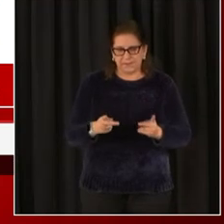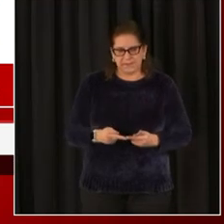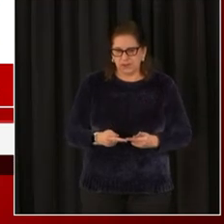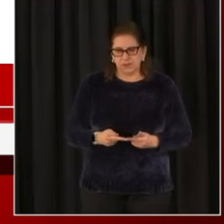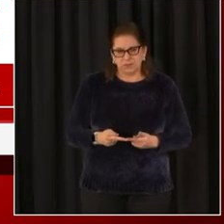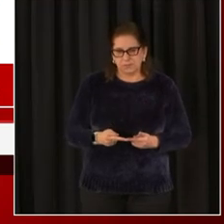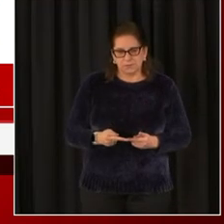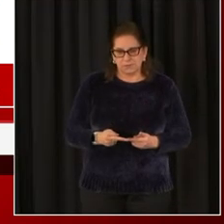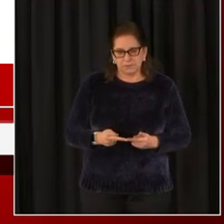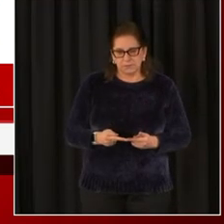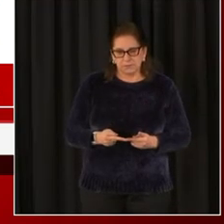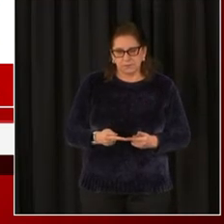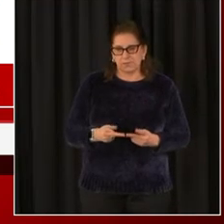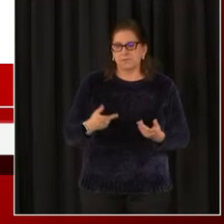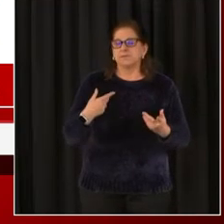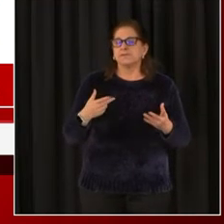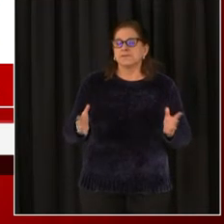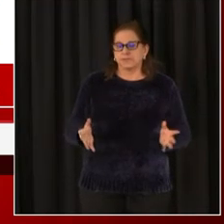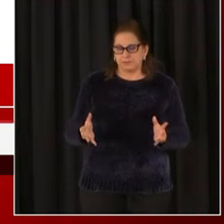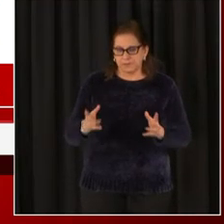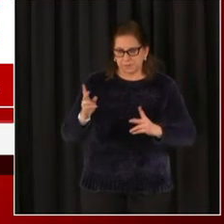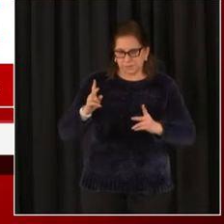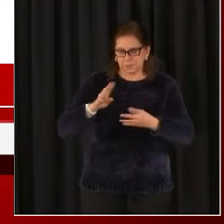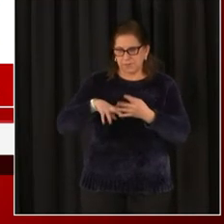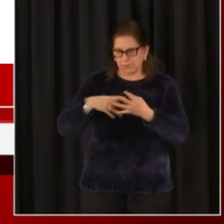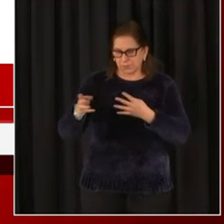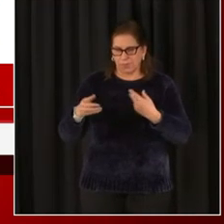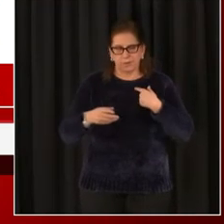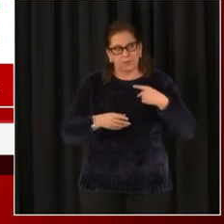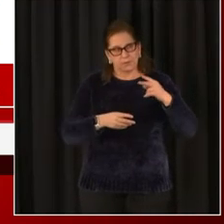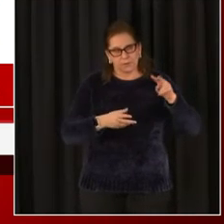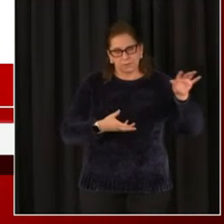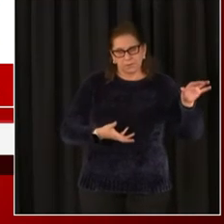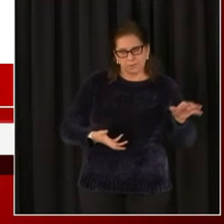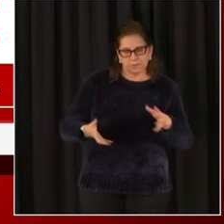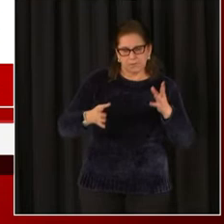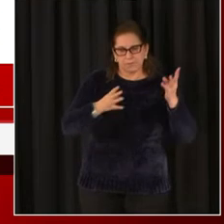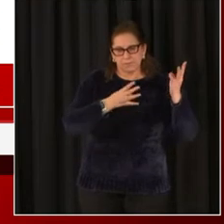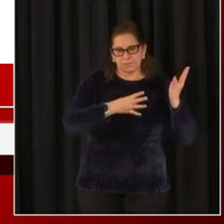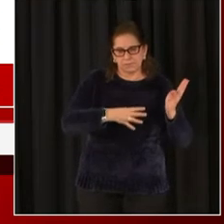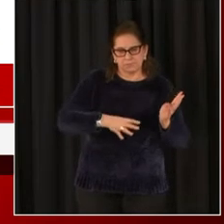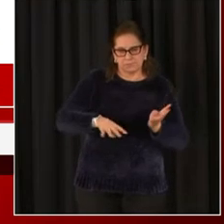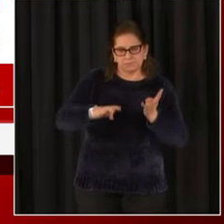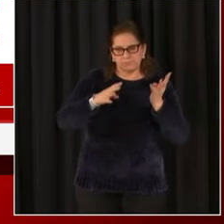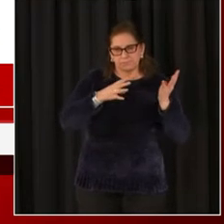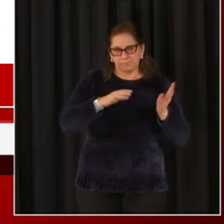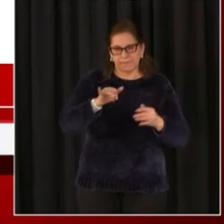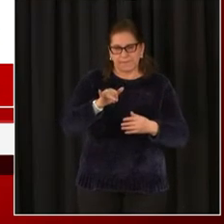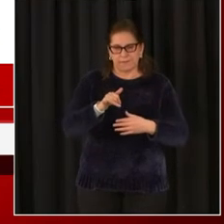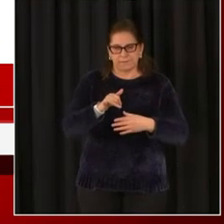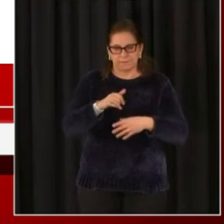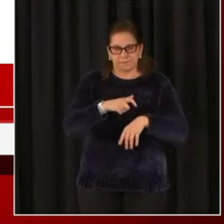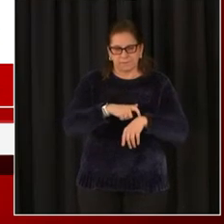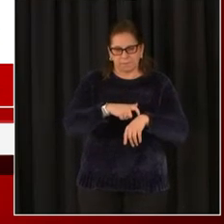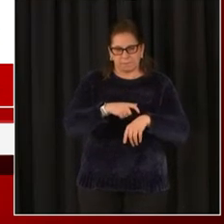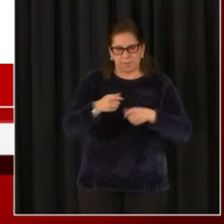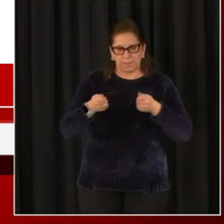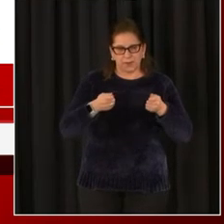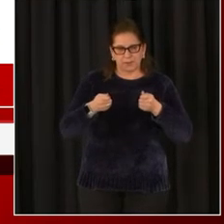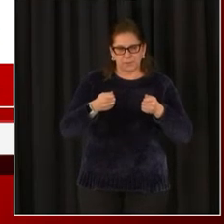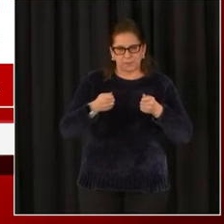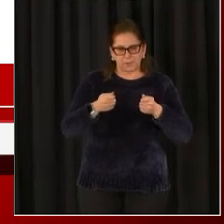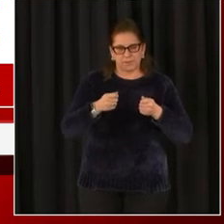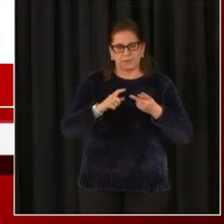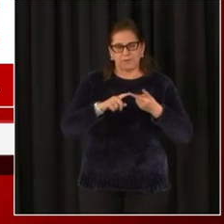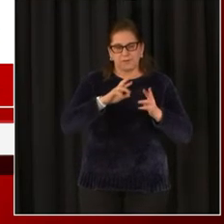people coming in and the dose actually being administered. That's one gap. Then there's a reporting requirement of the dose